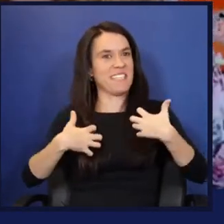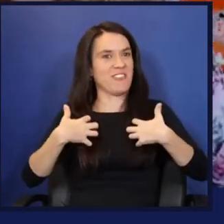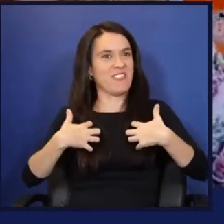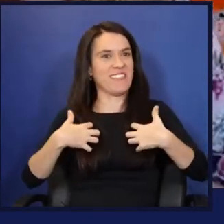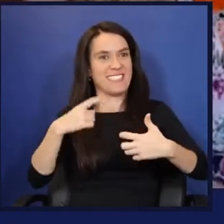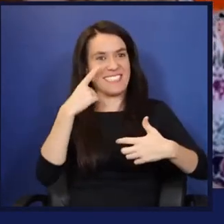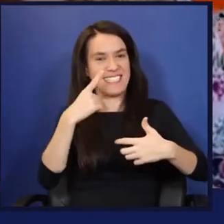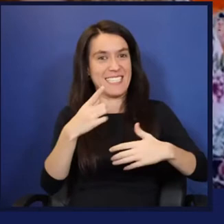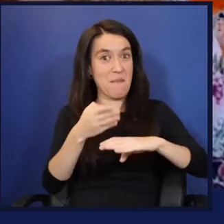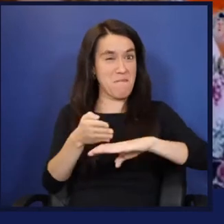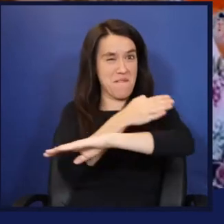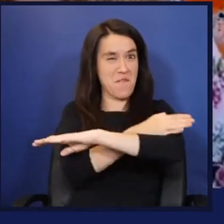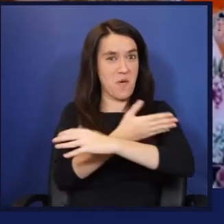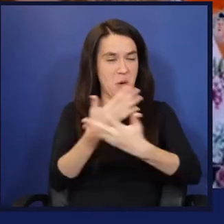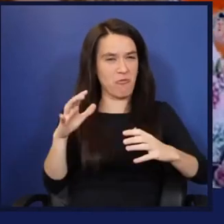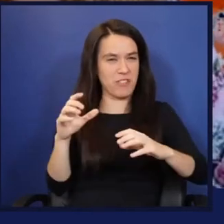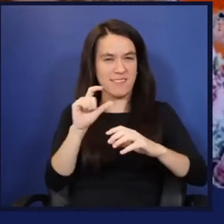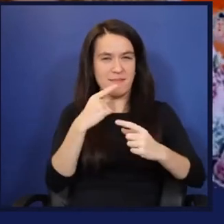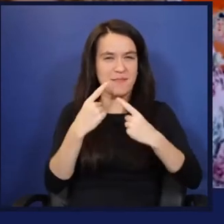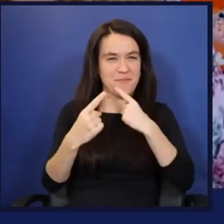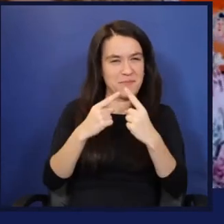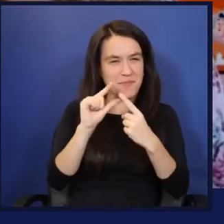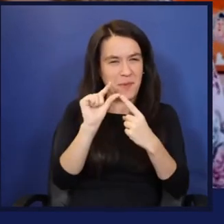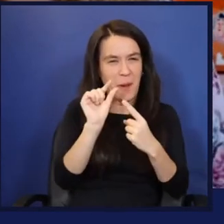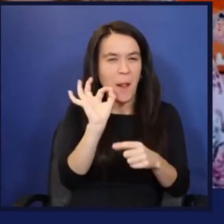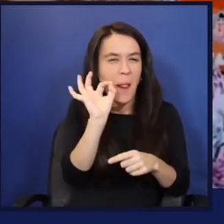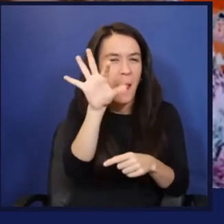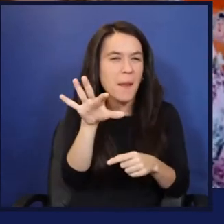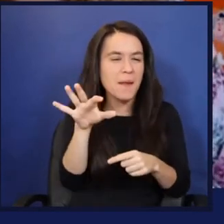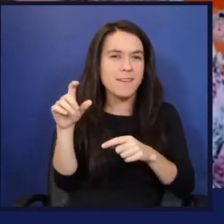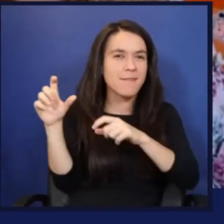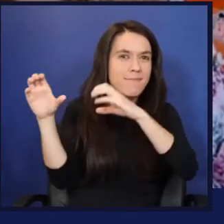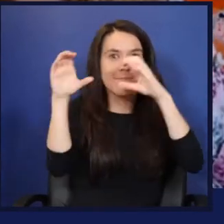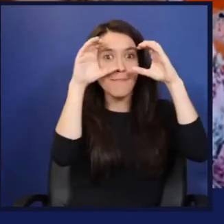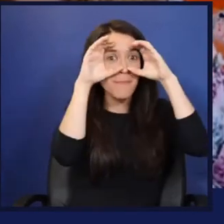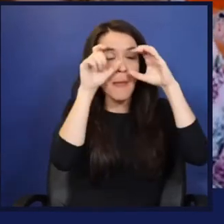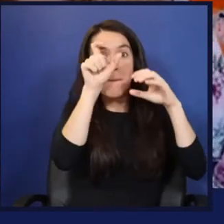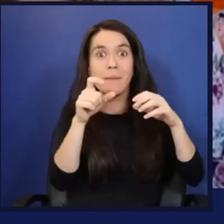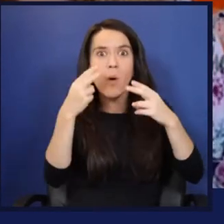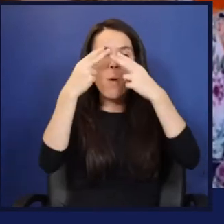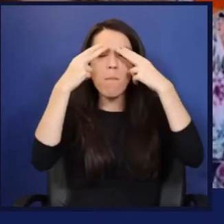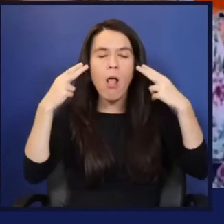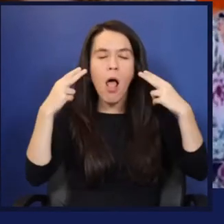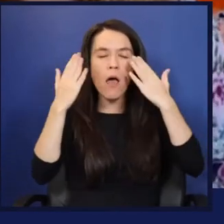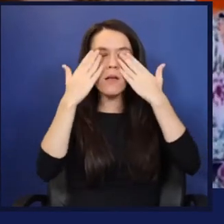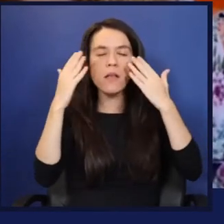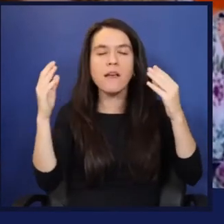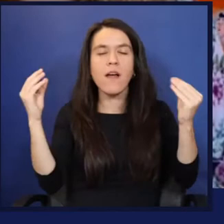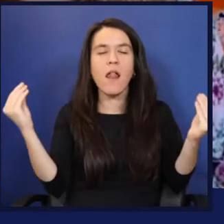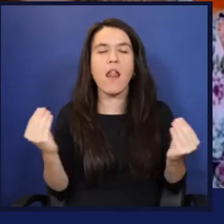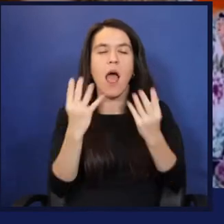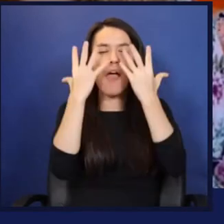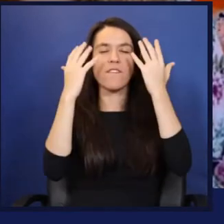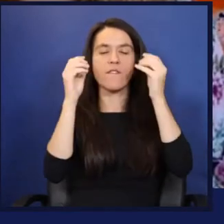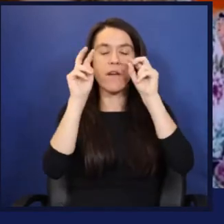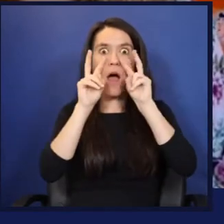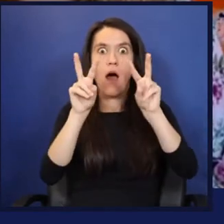section, giving actually people who are blind a eye vision. I'm curious. So